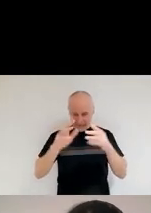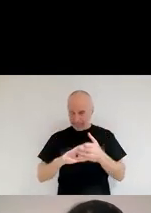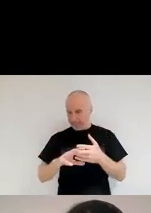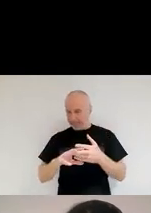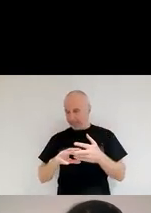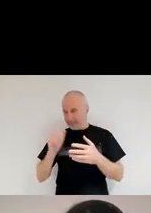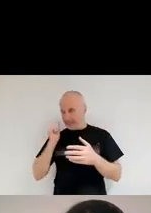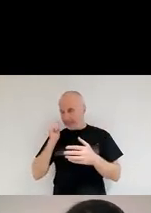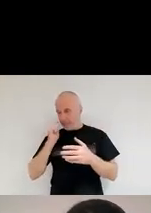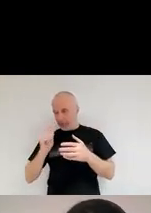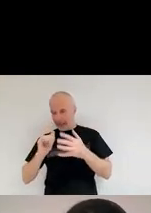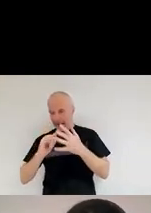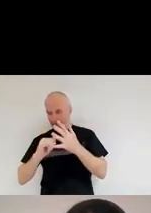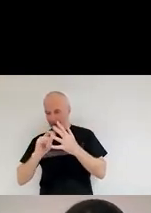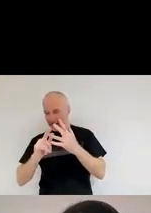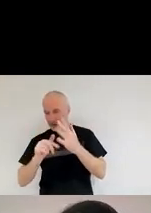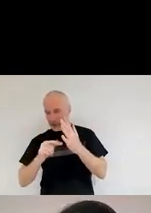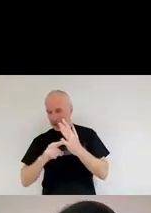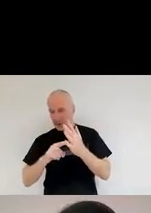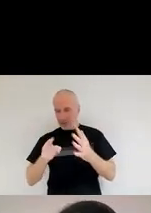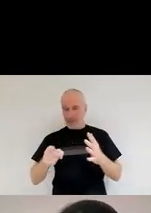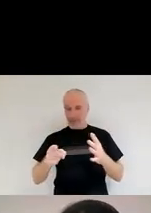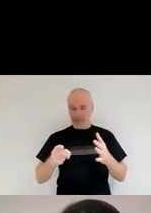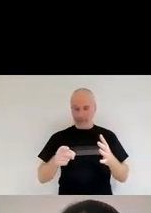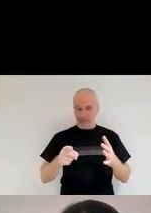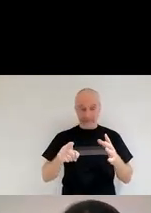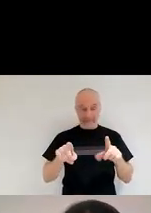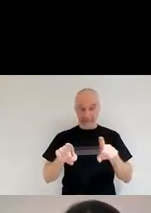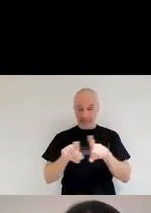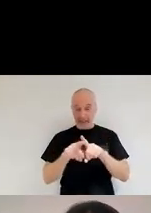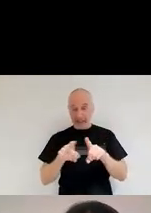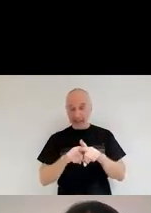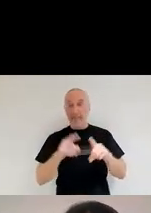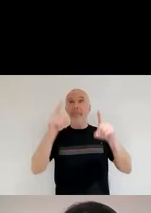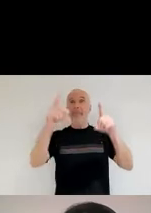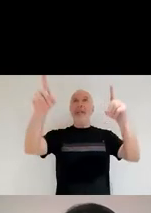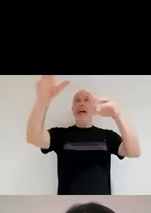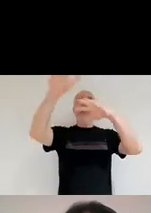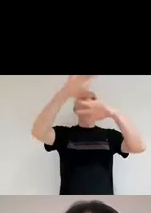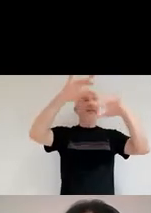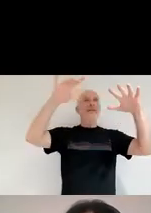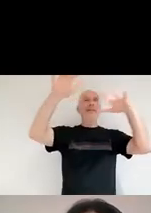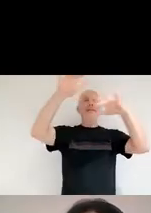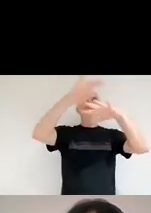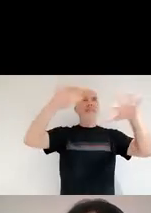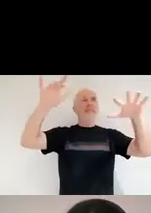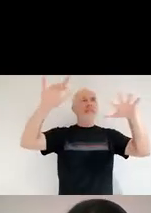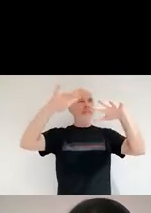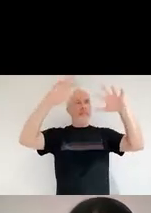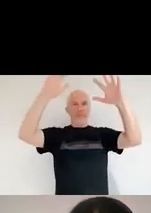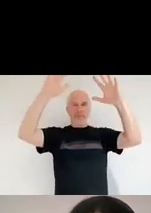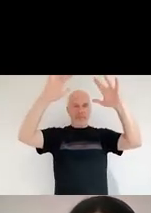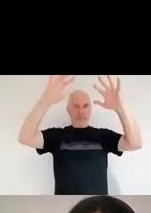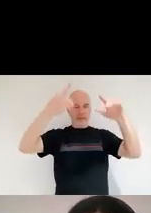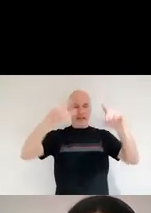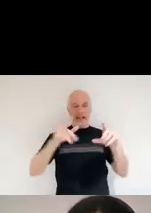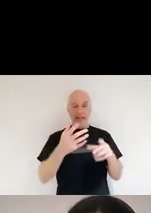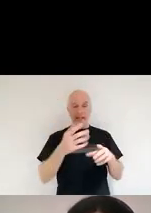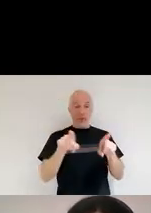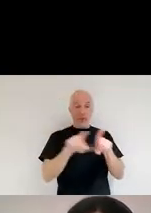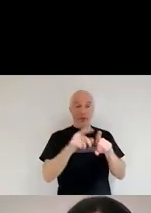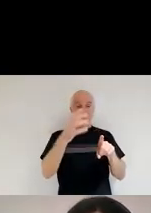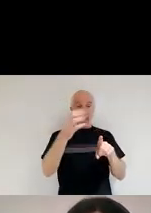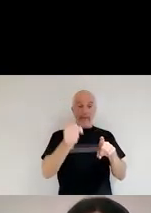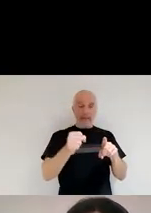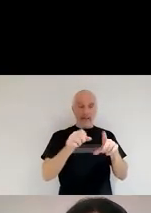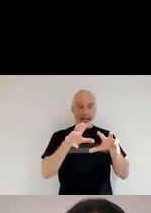that are basically covered in this little ice layer. Okay?